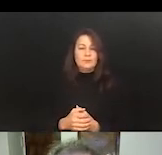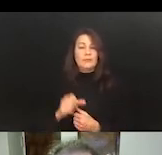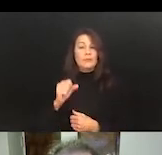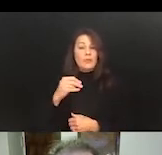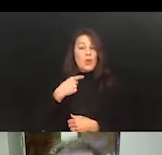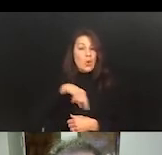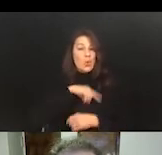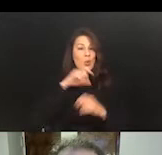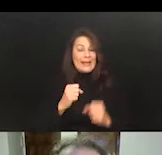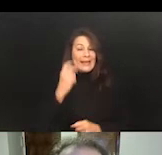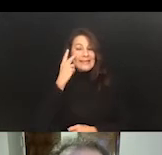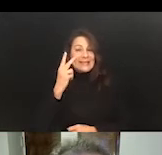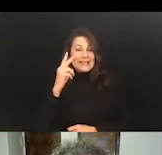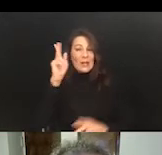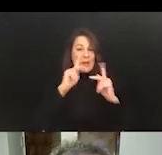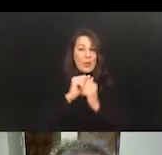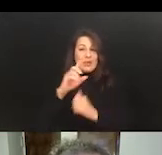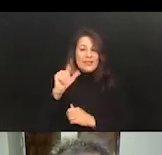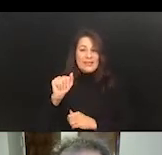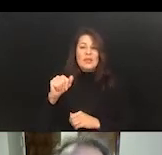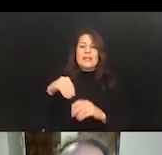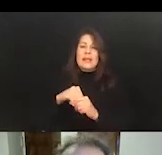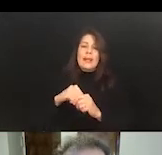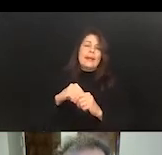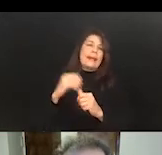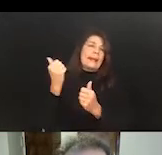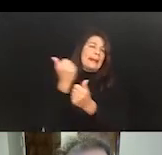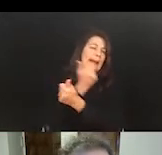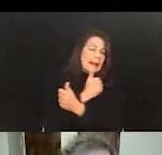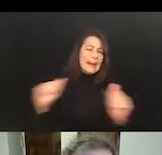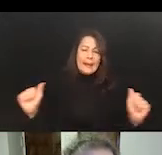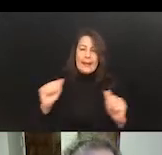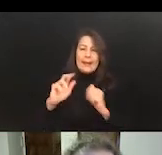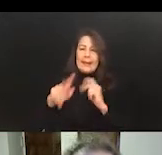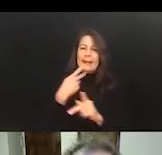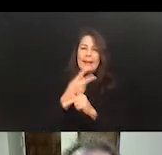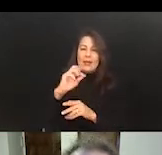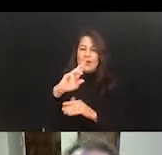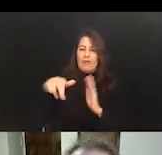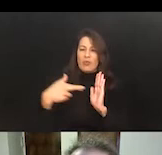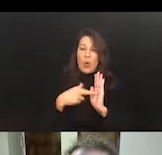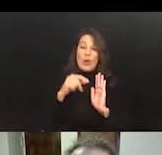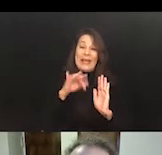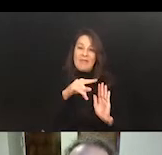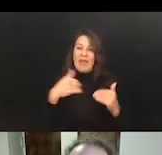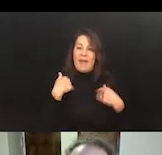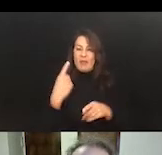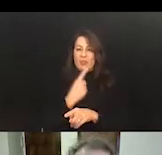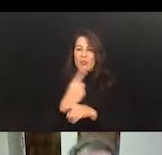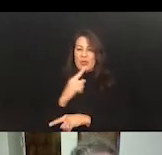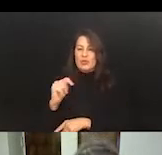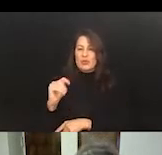different types of roles, if they're given the tools that allow them in. So it's really important to,